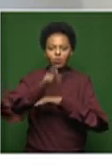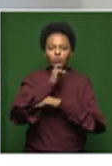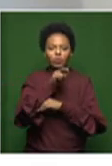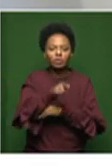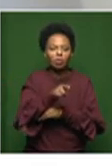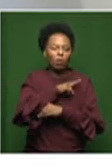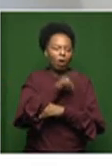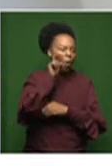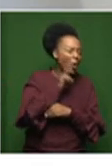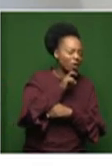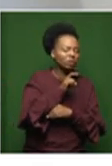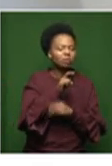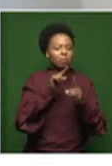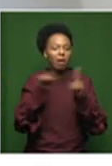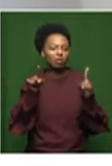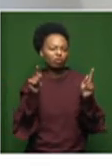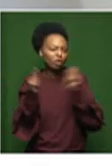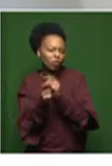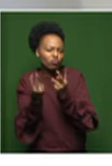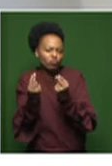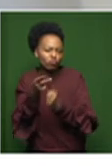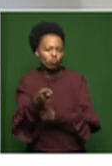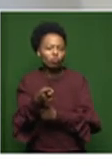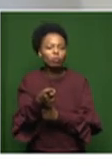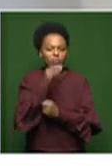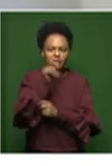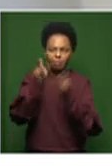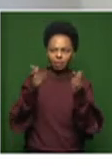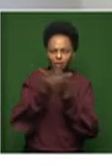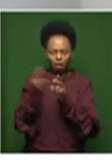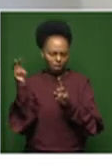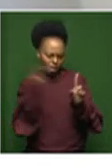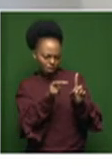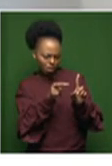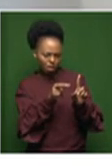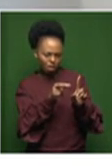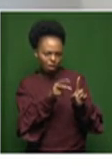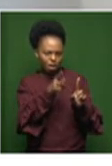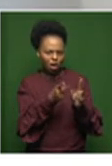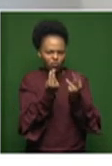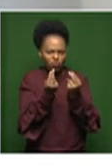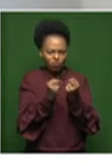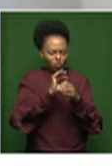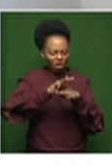already around his work, people being able to see the process of watching him make new sculptures.